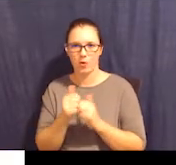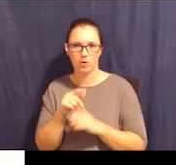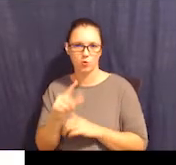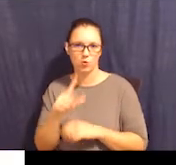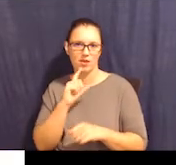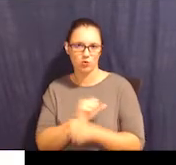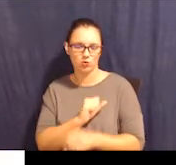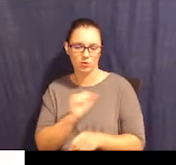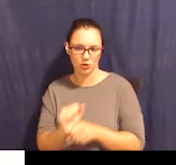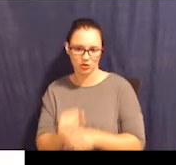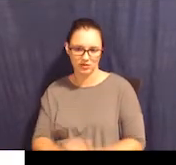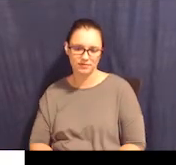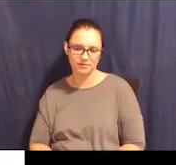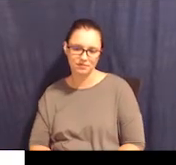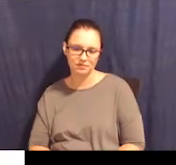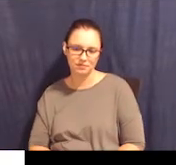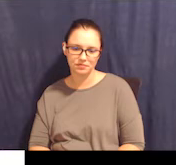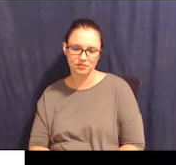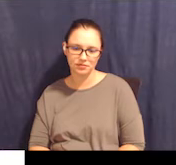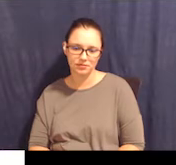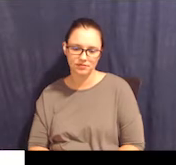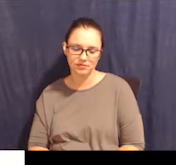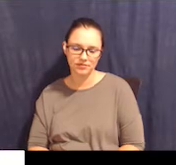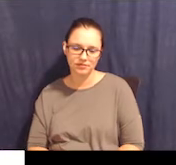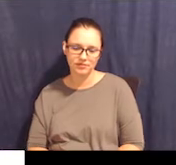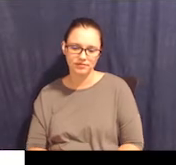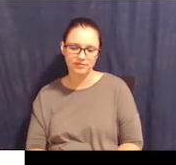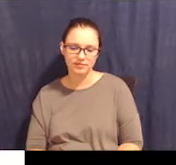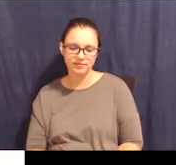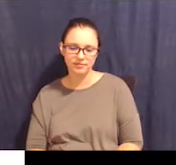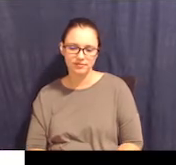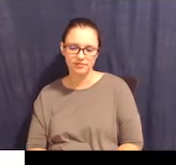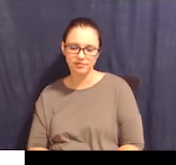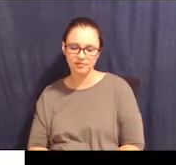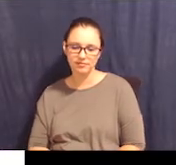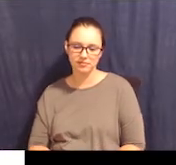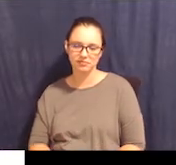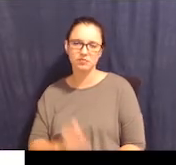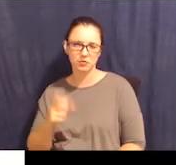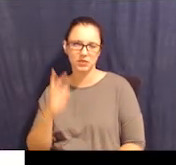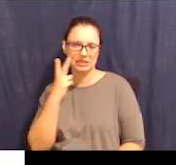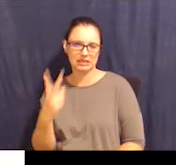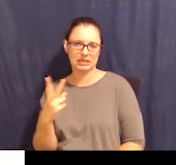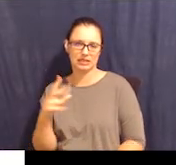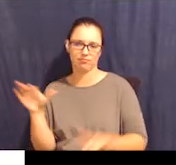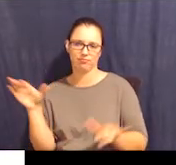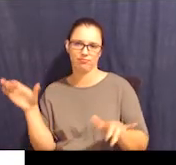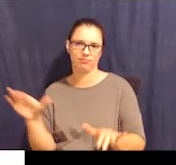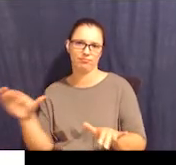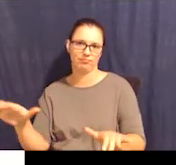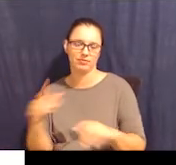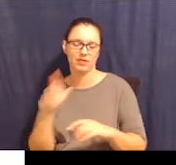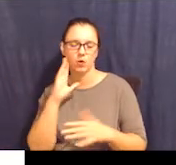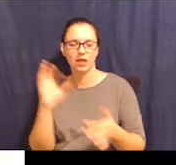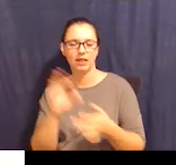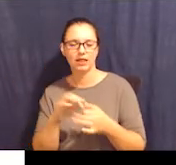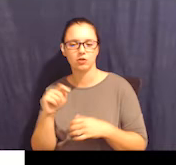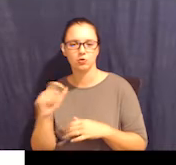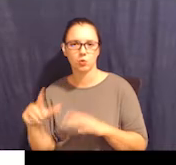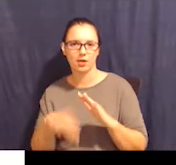So you can see it in practice. And I will link to this tool at the bottom of the description for this video.